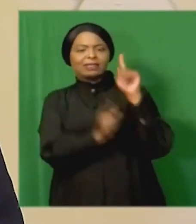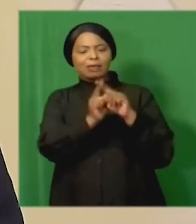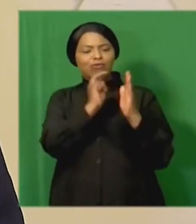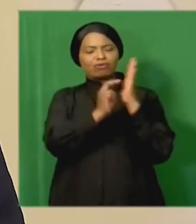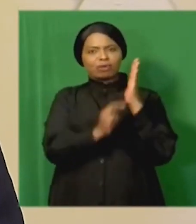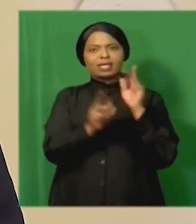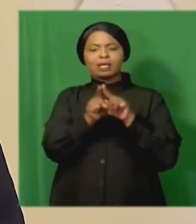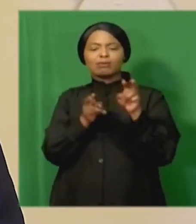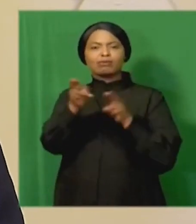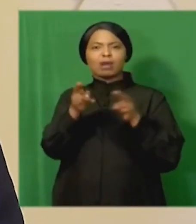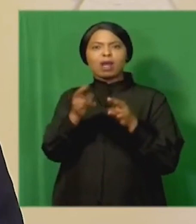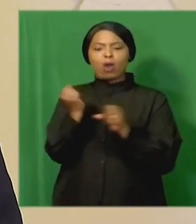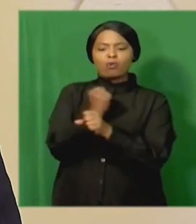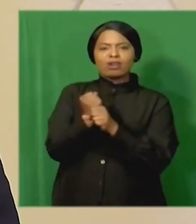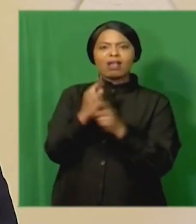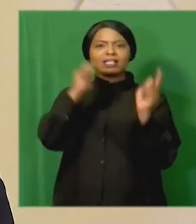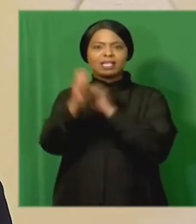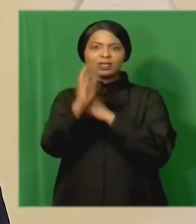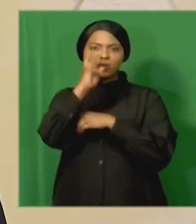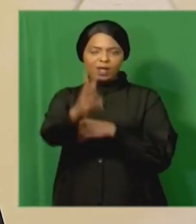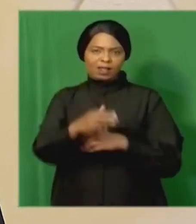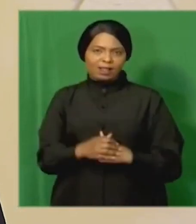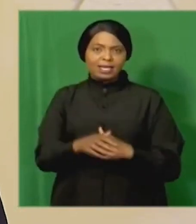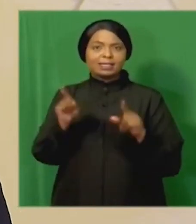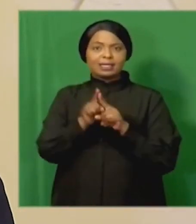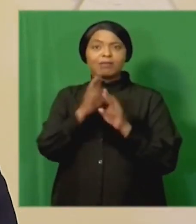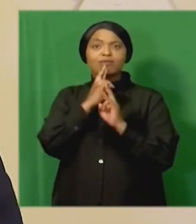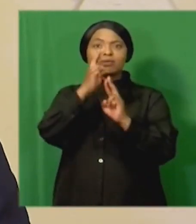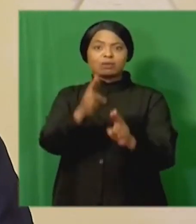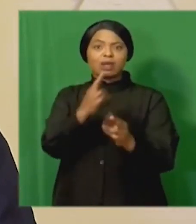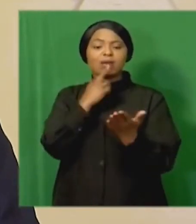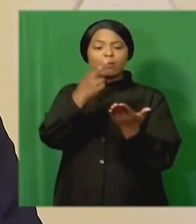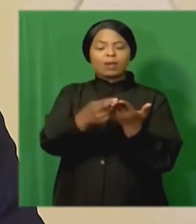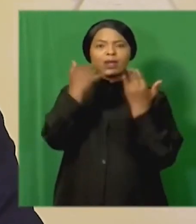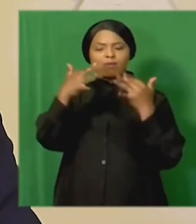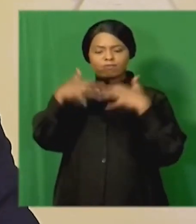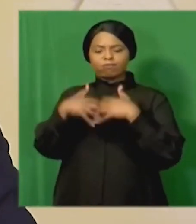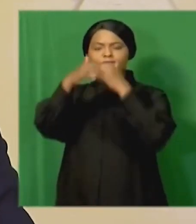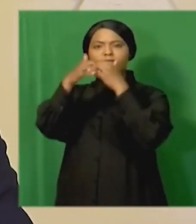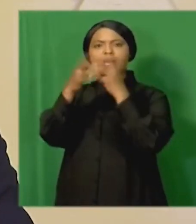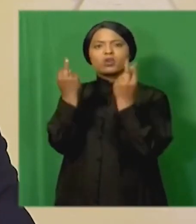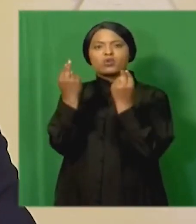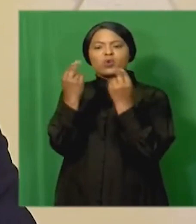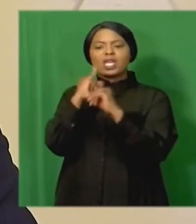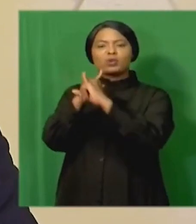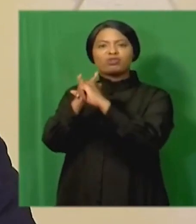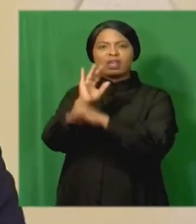and operational changes it also made recommendations on the establishment of new institutions